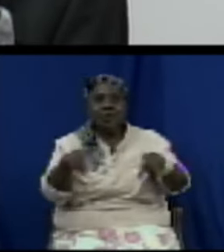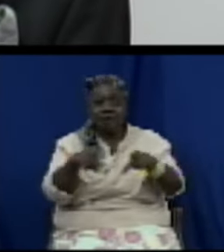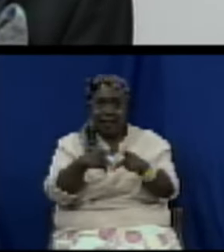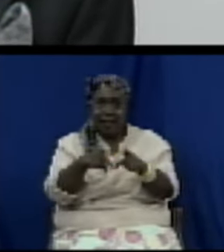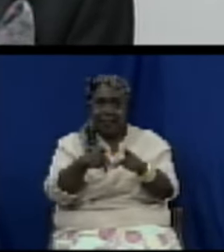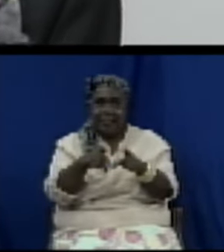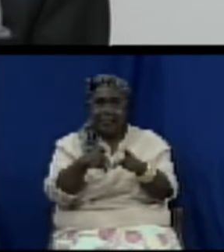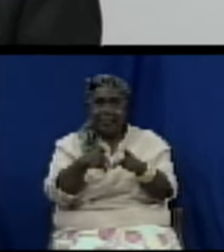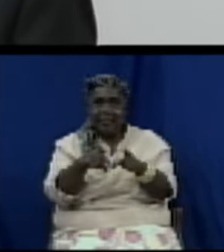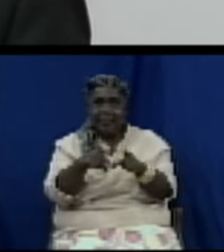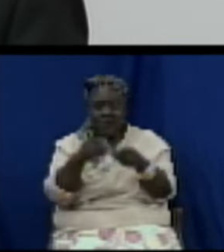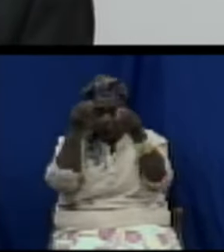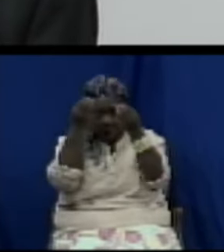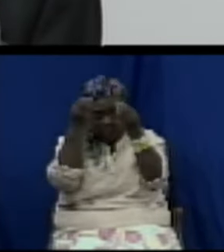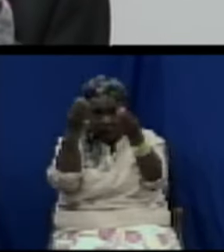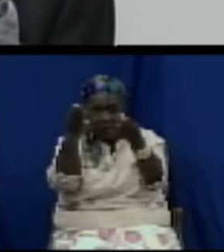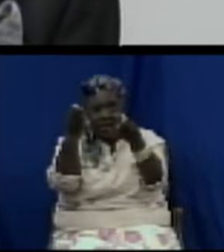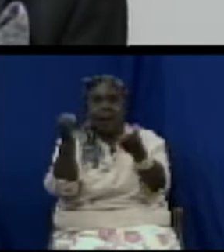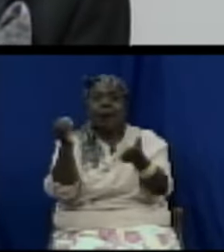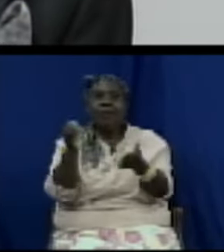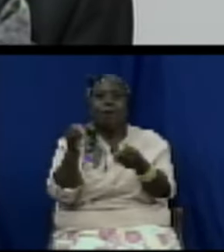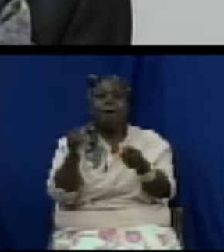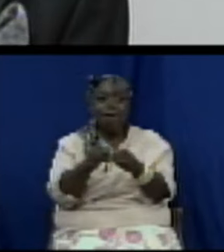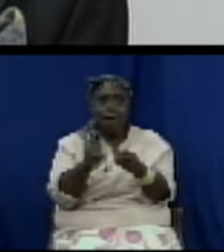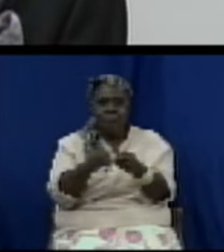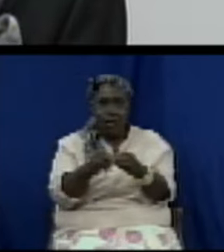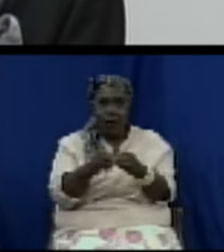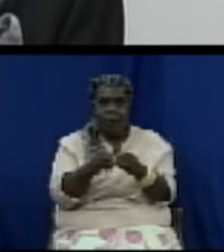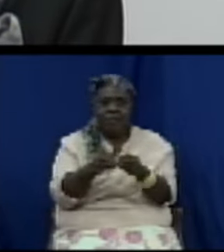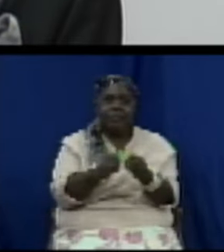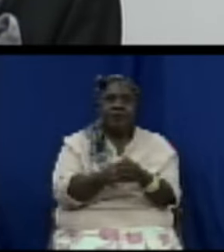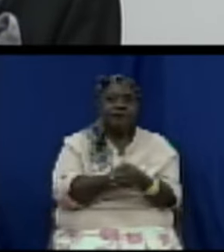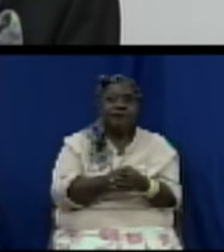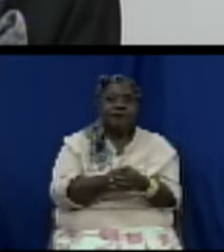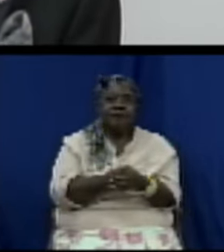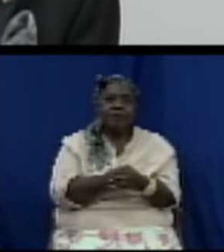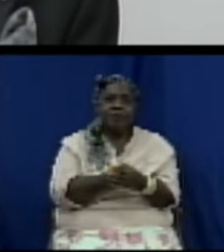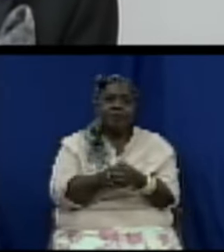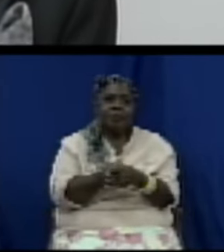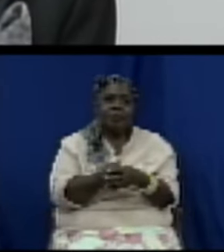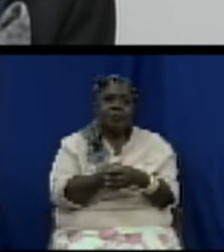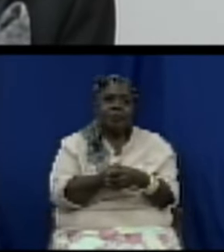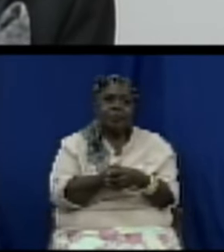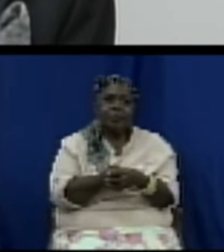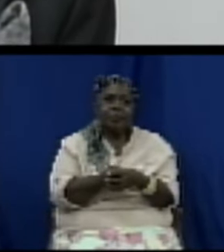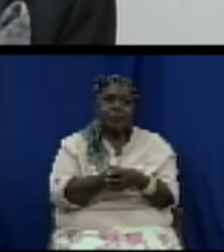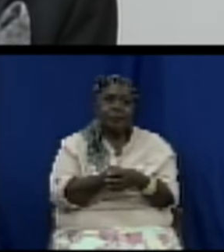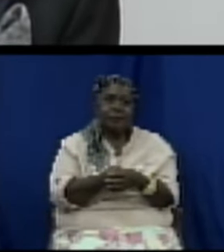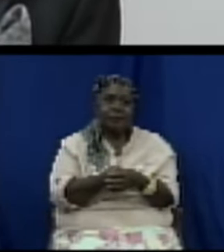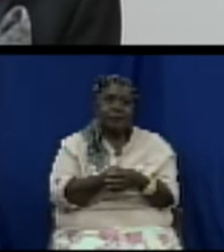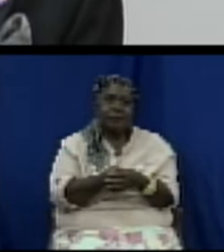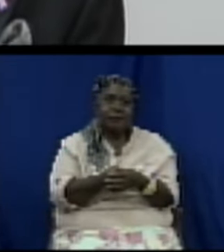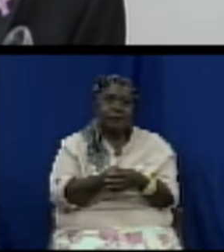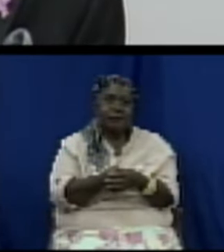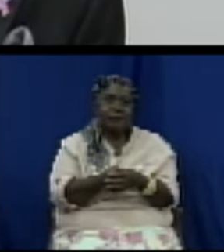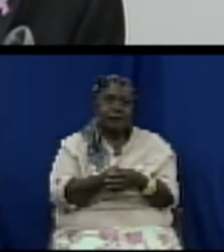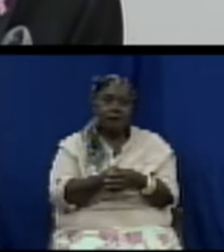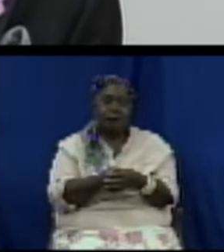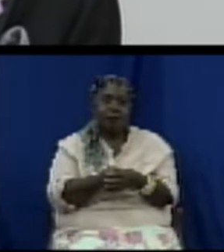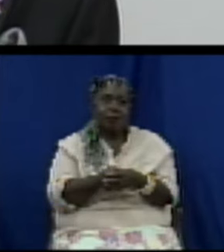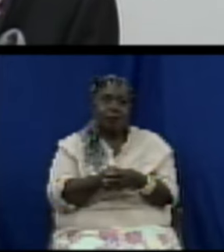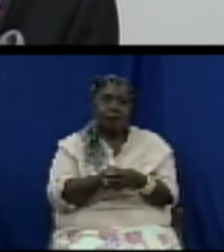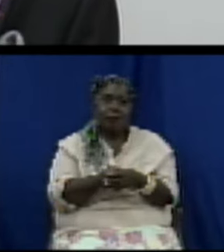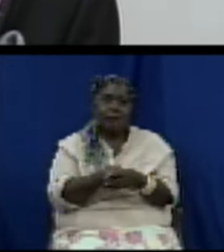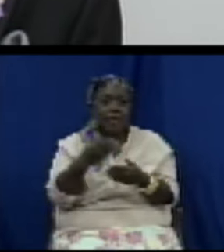ensure that all parties are appropriately educated there can be